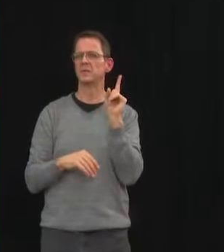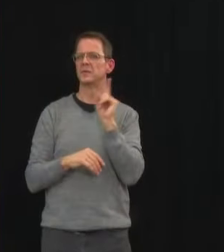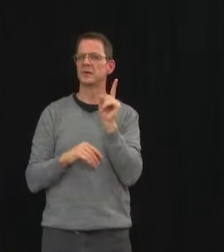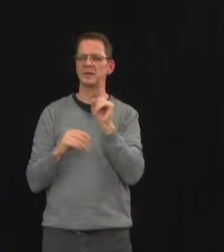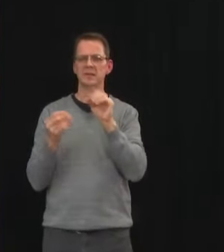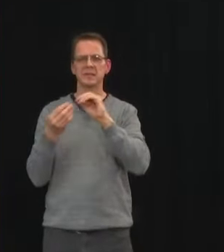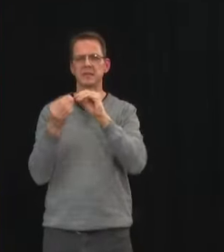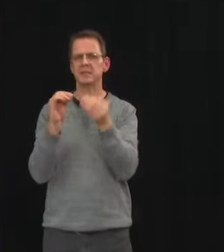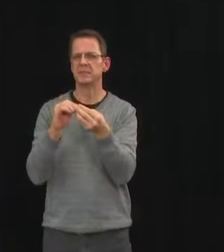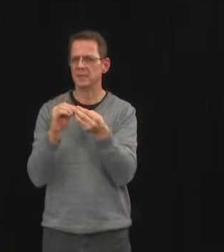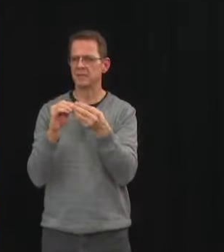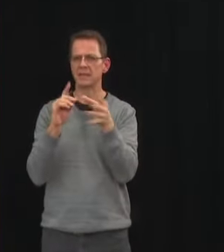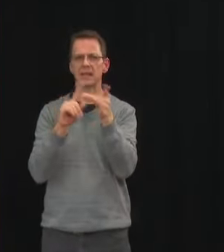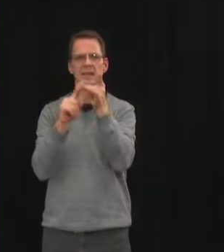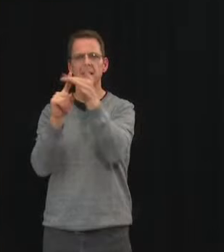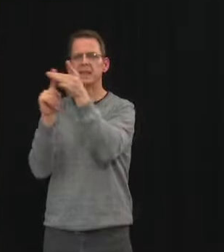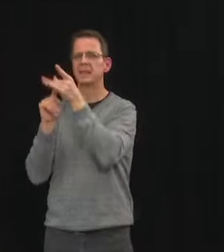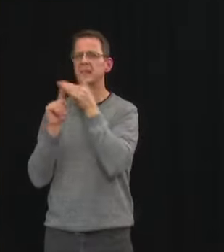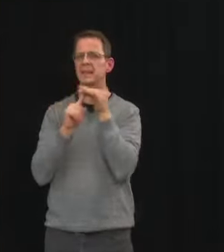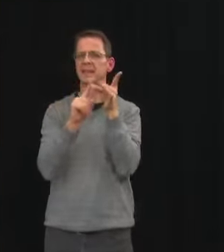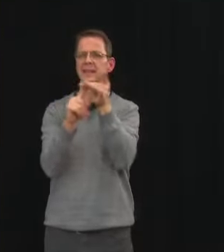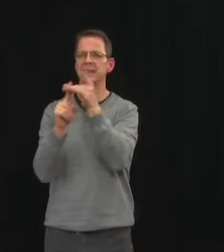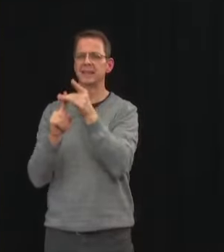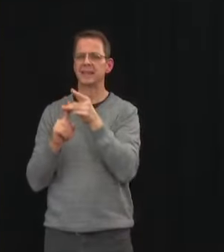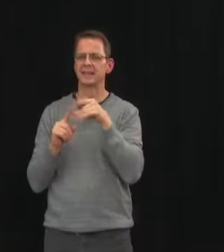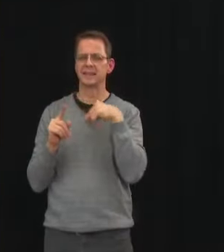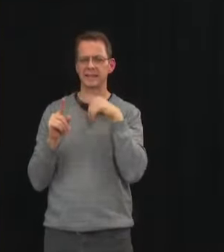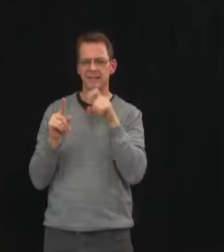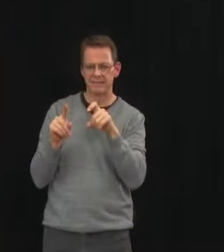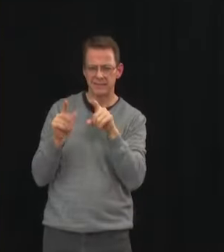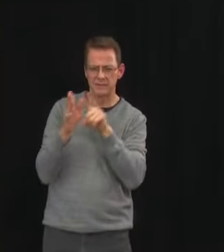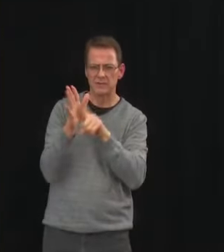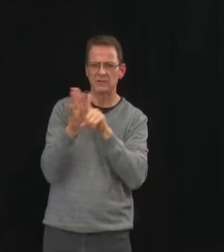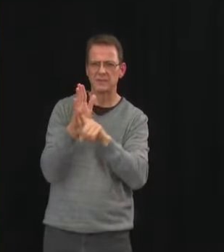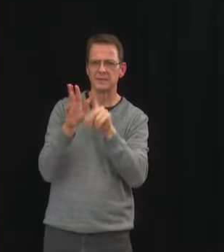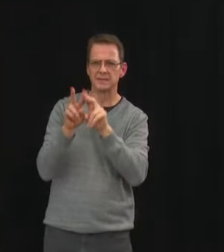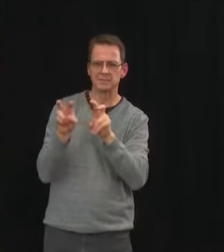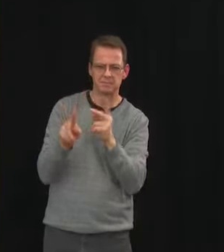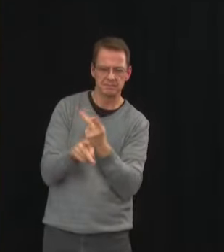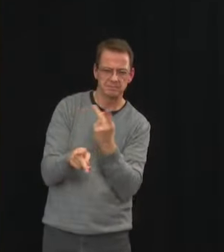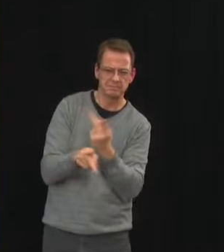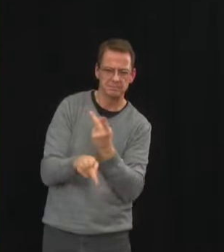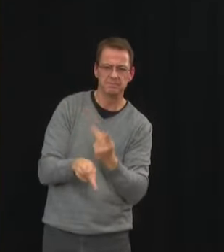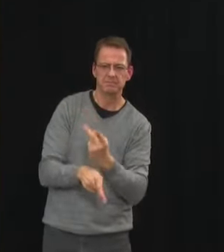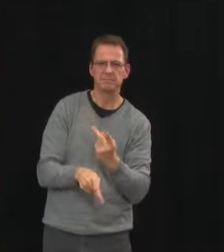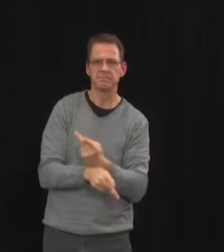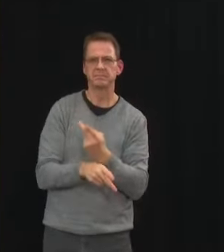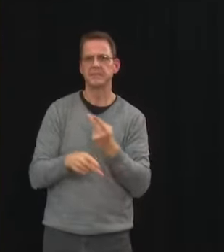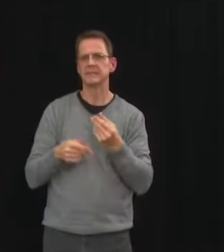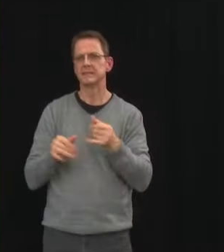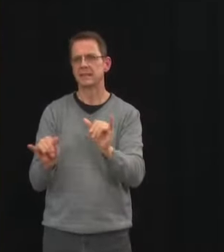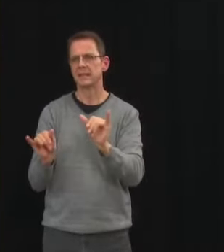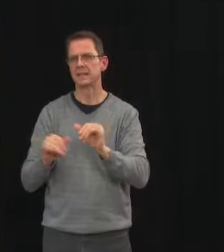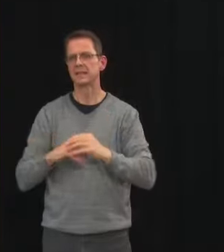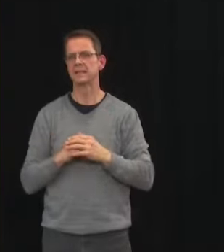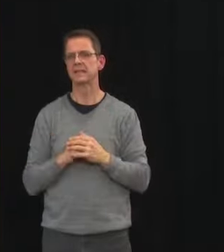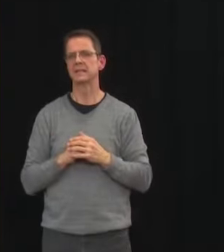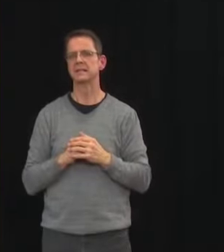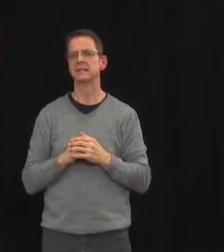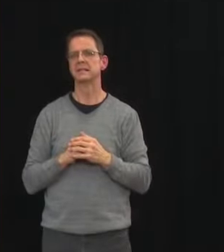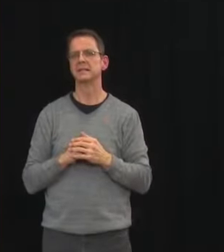okay we have time for two more callers operator can you put through our next caller rick bell calgary sun